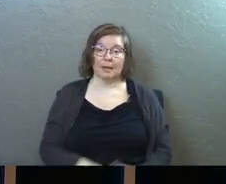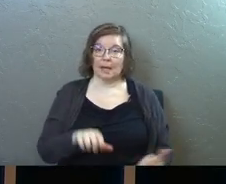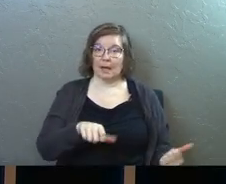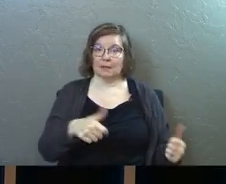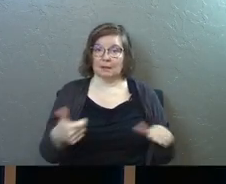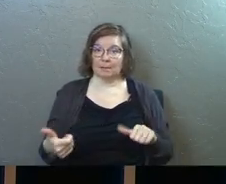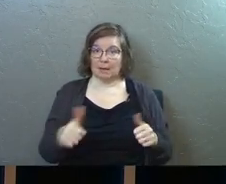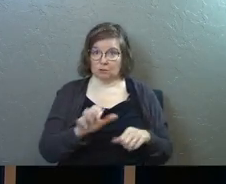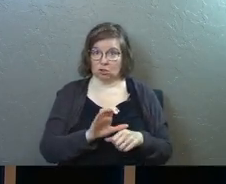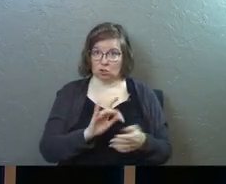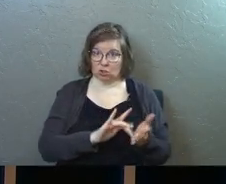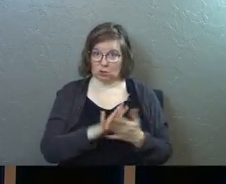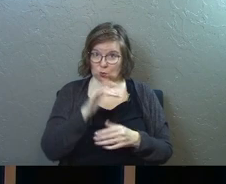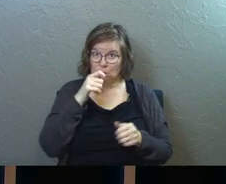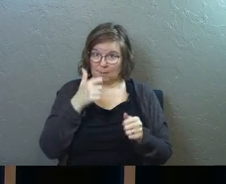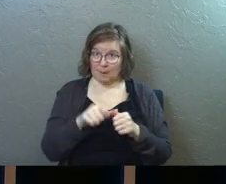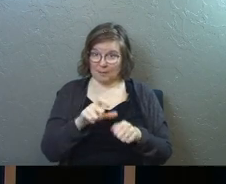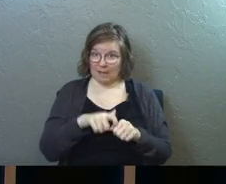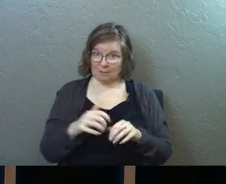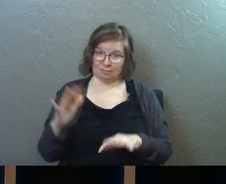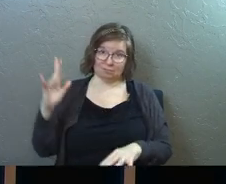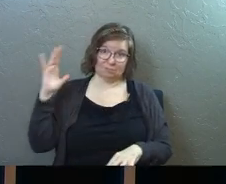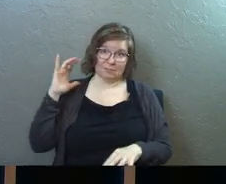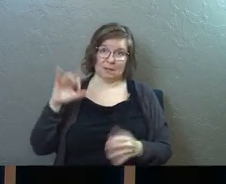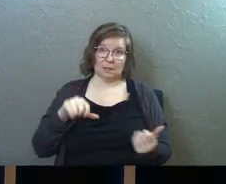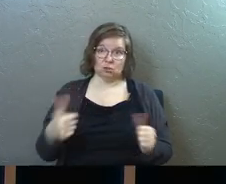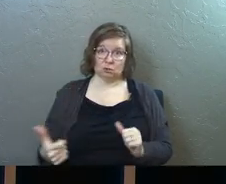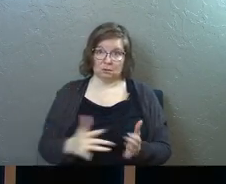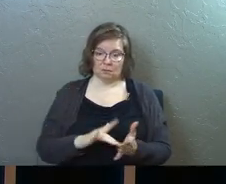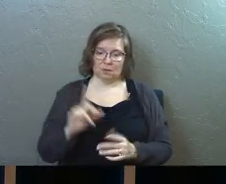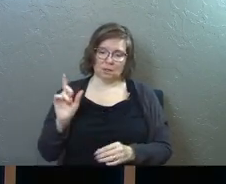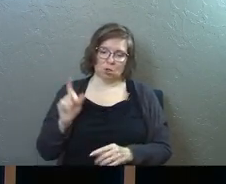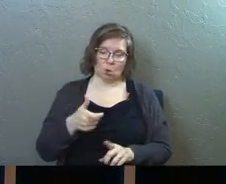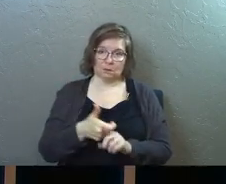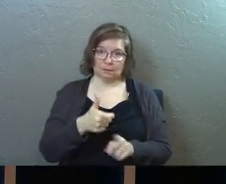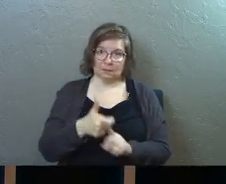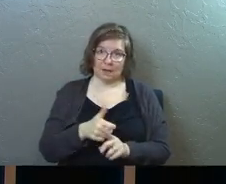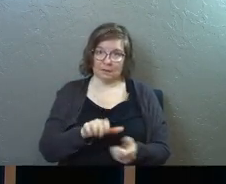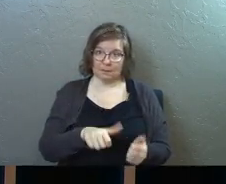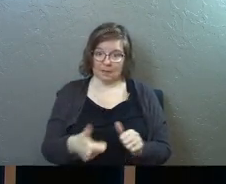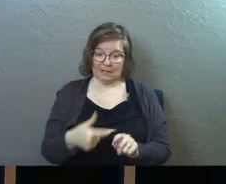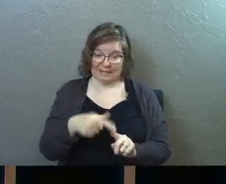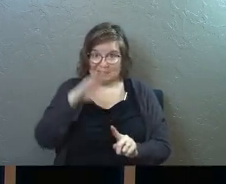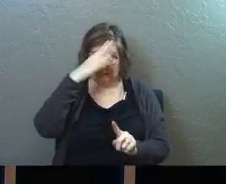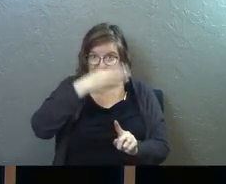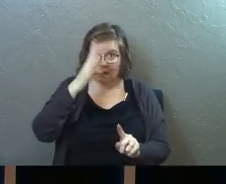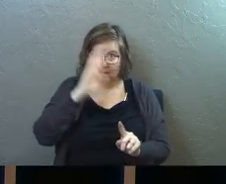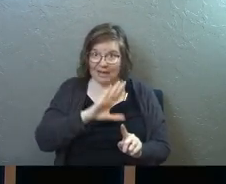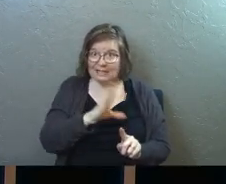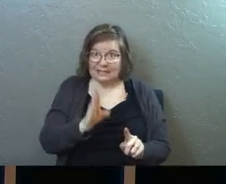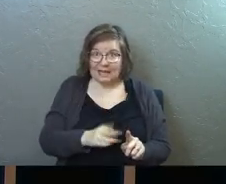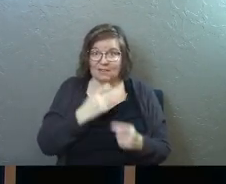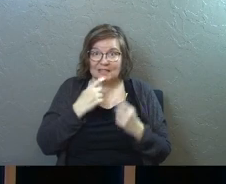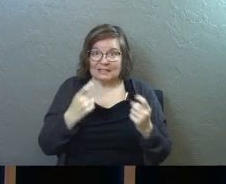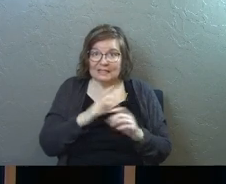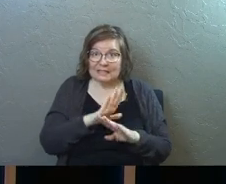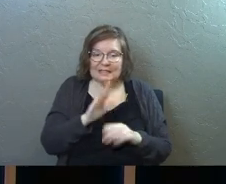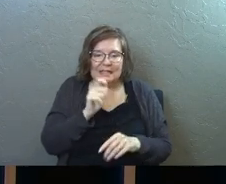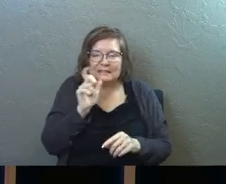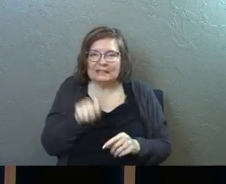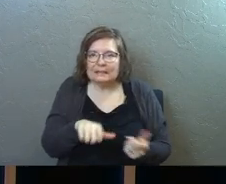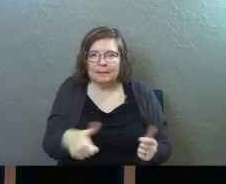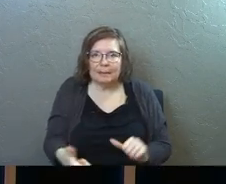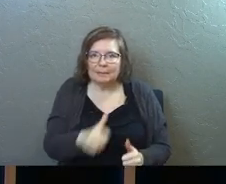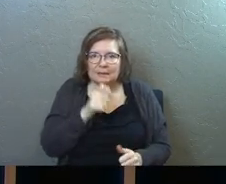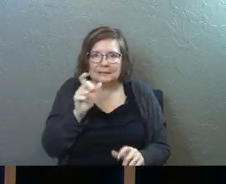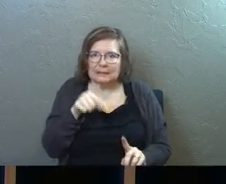baptism of Jesus do you remember that scene Jesus goes to get baptized he's the son of God and he's never sinned before he doesn't